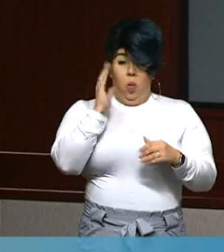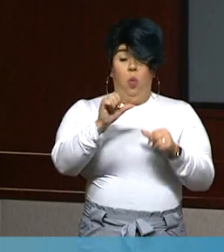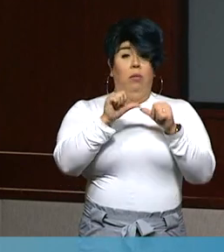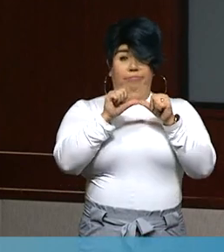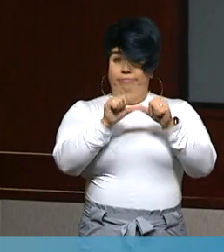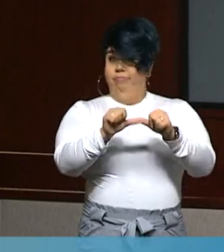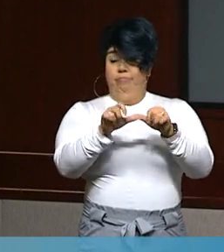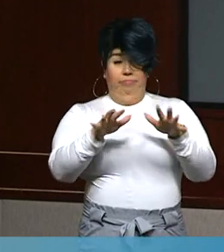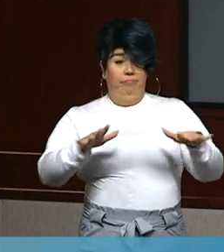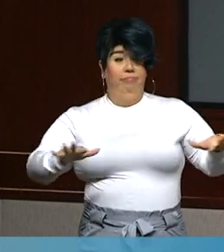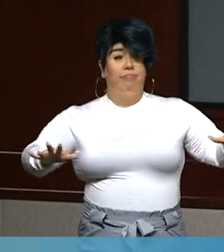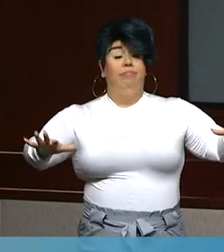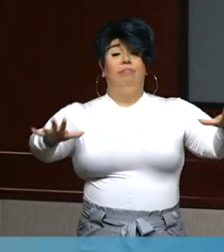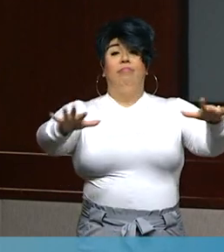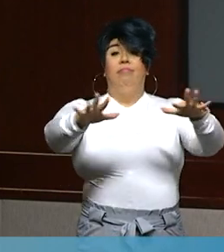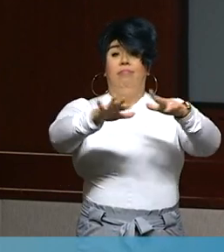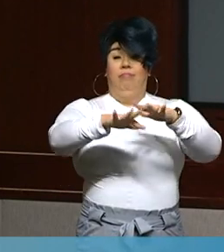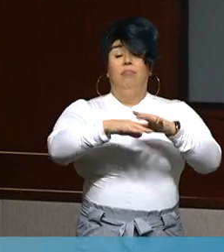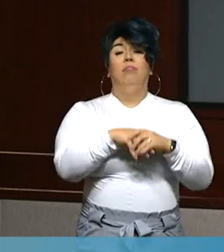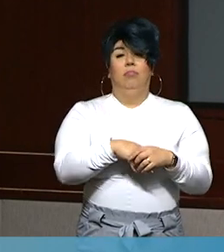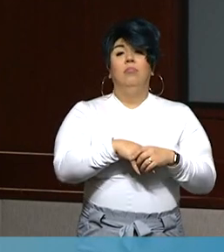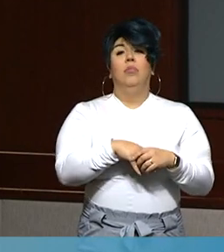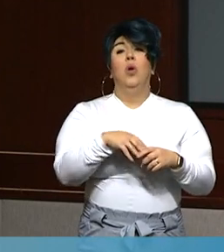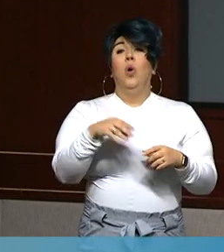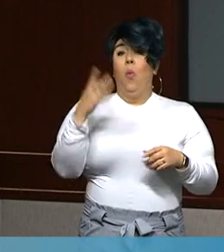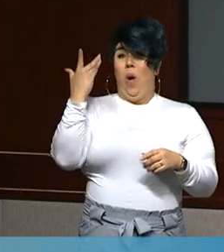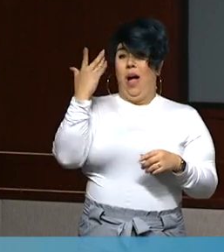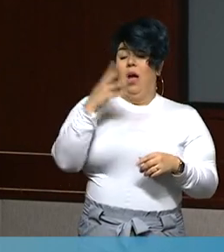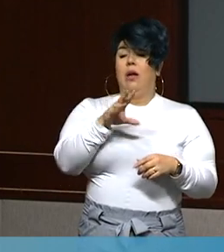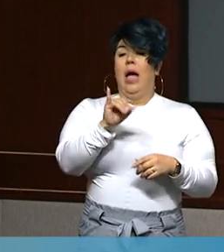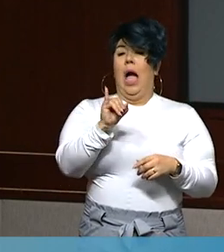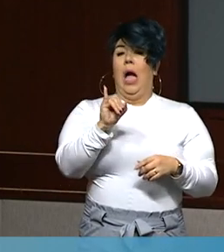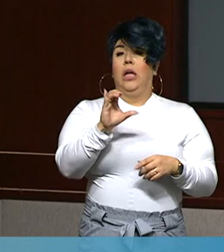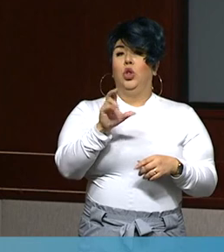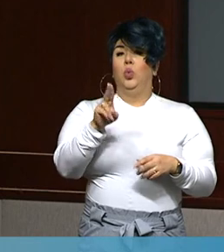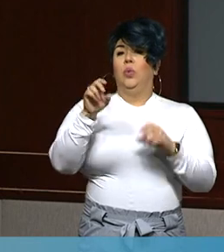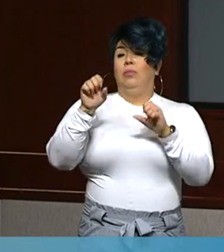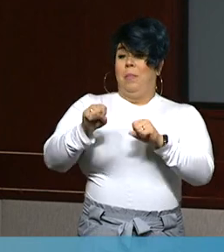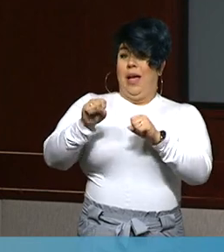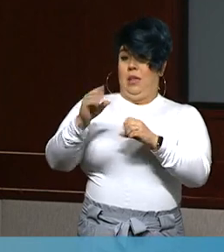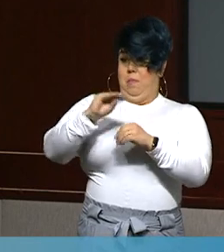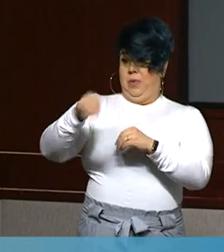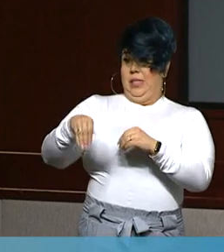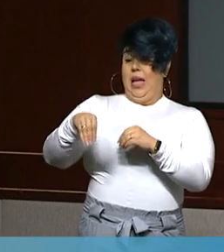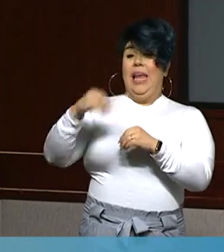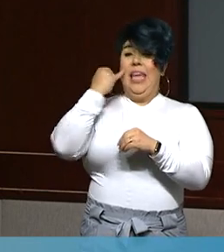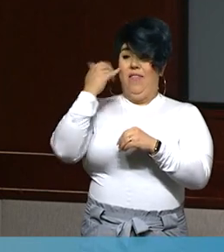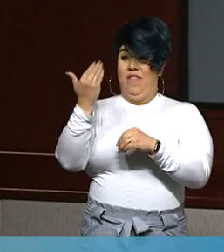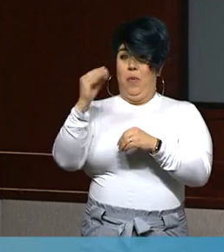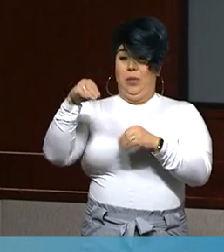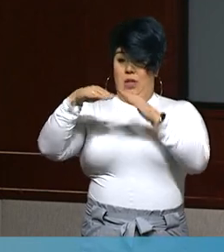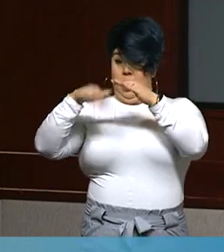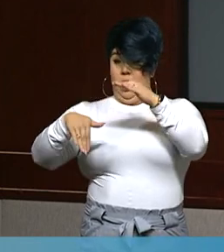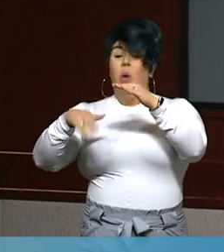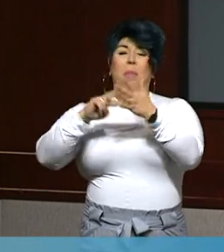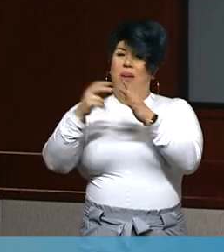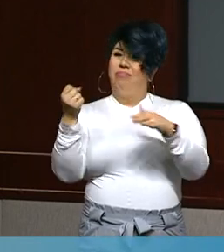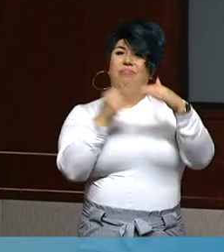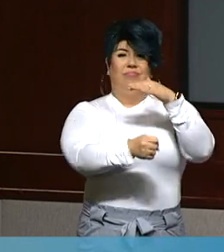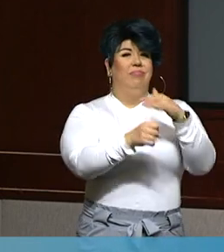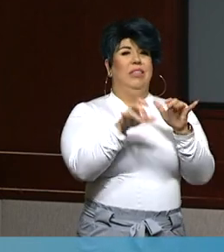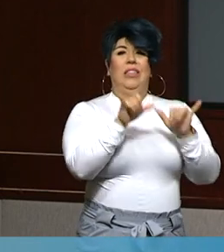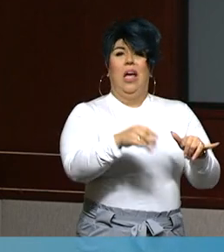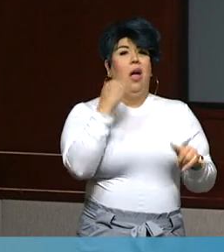all counties within a region when a regional ICU capacity falls below 15%. Late Friday night, the state reported